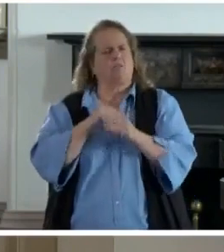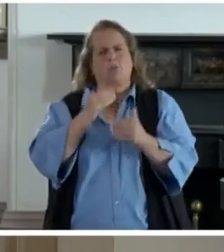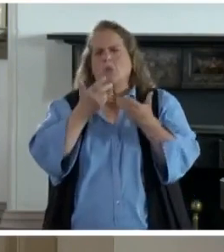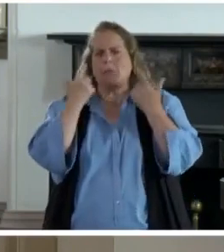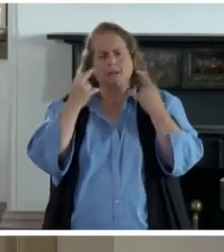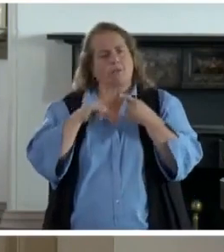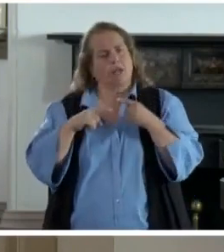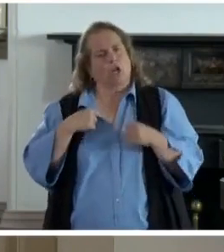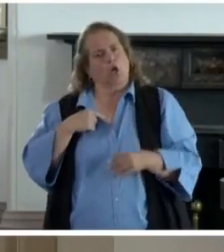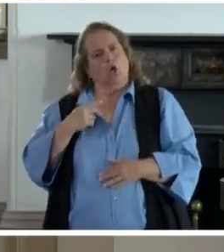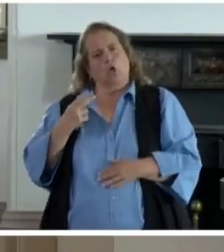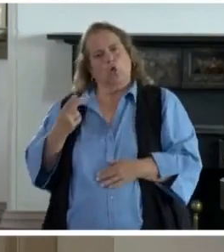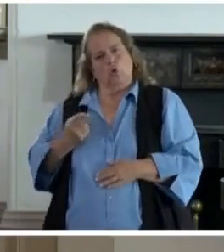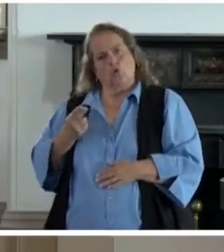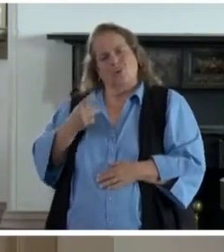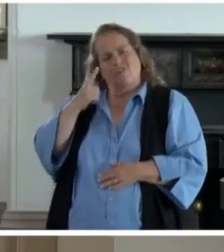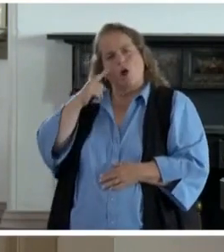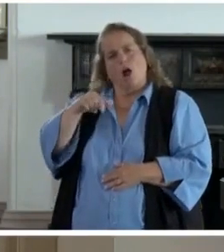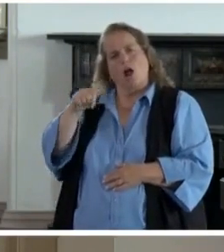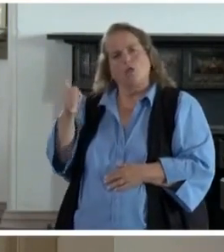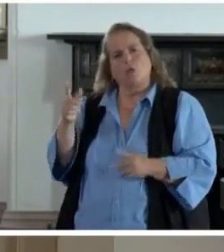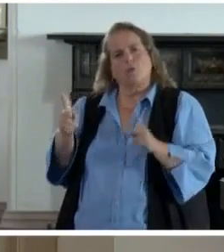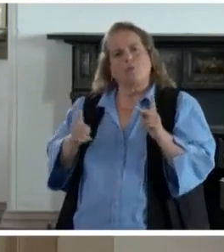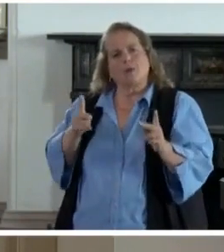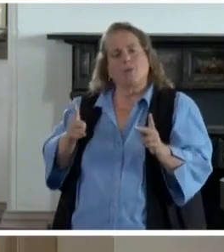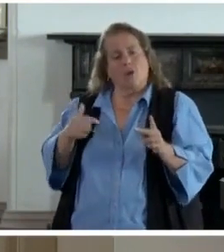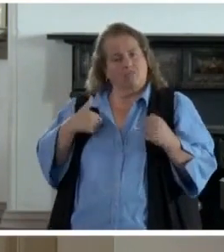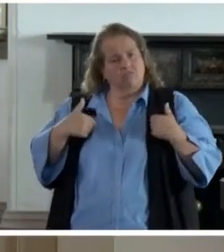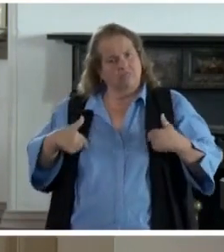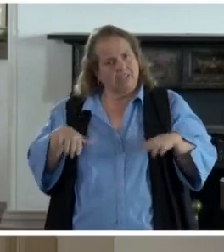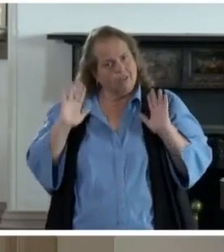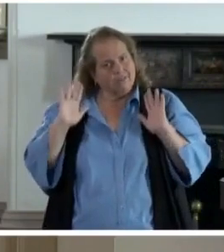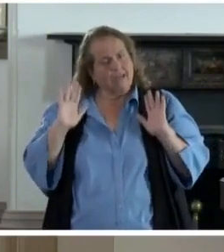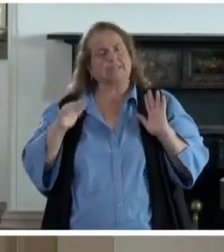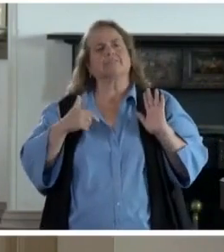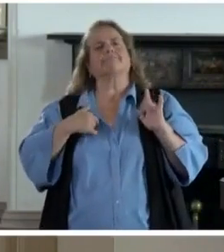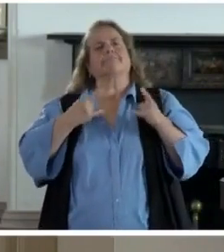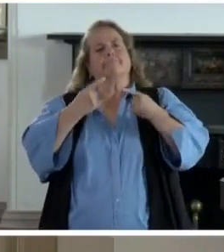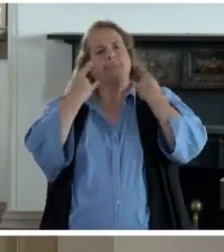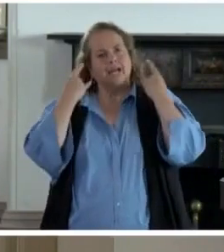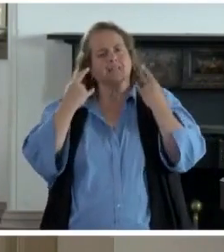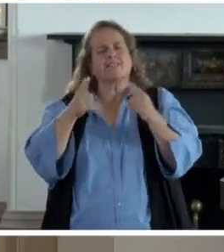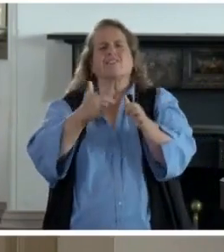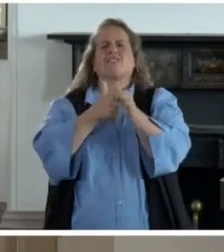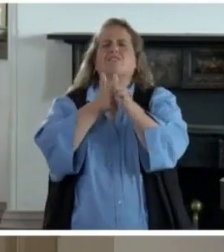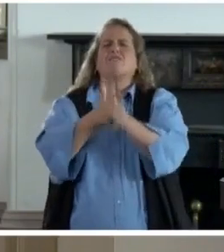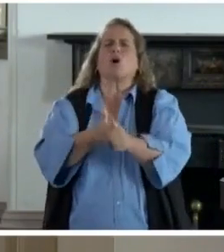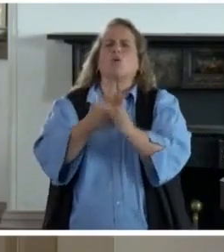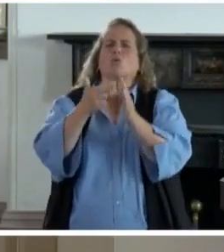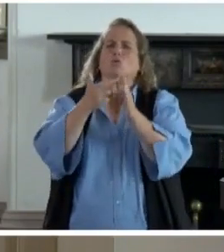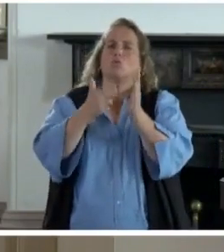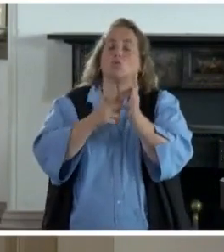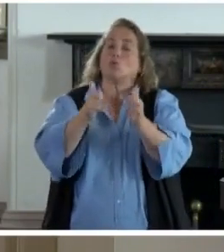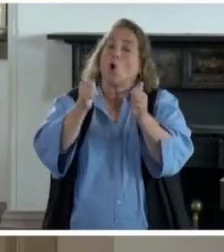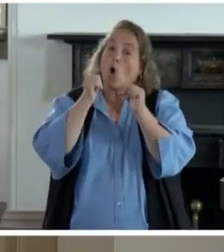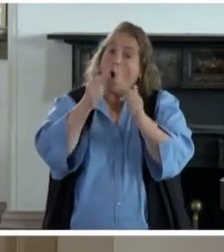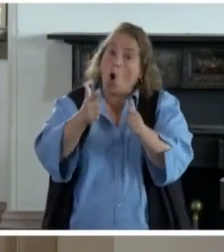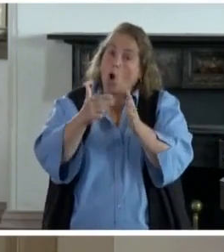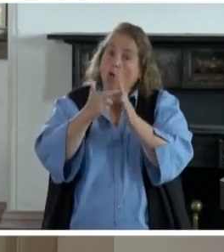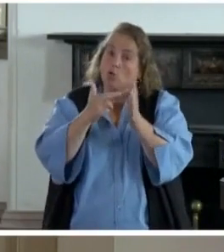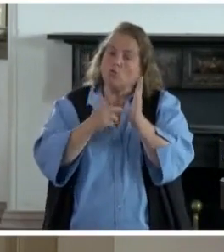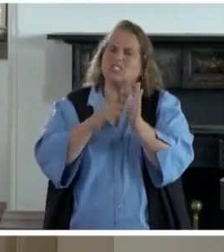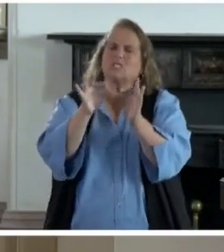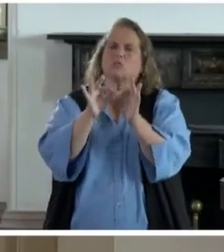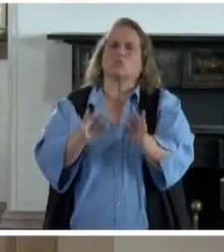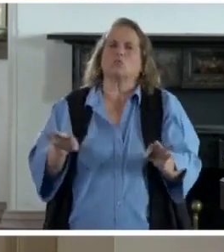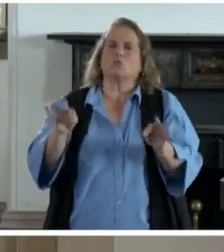for other people. It's a sacrifice that we make. Following these rules, following all these rules, it's absolutely critical to make sure that we don't